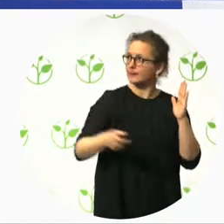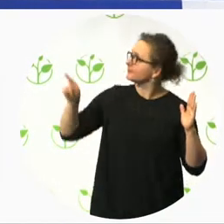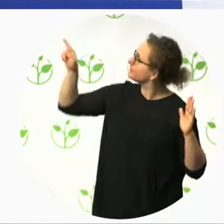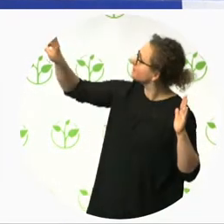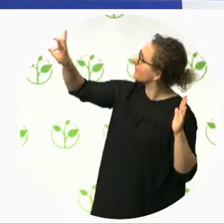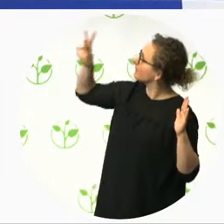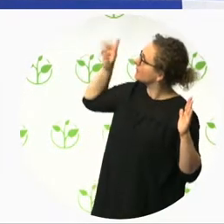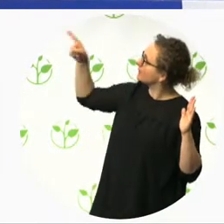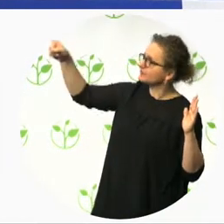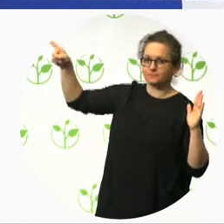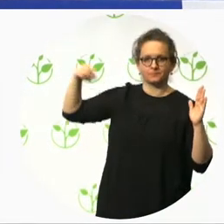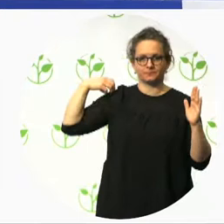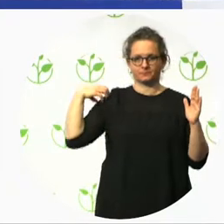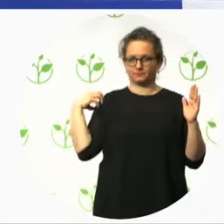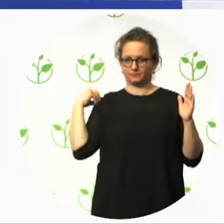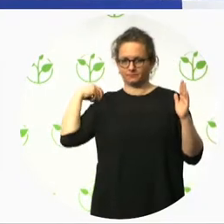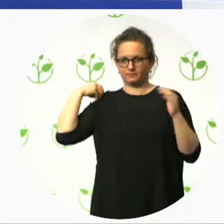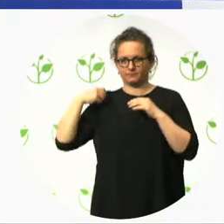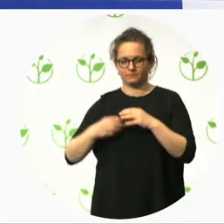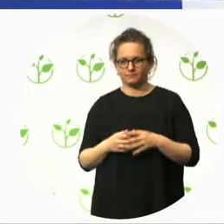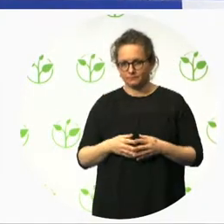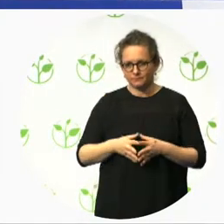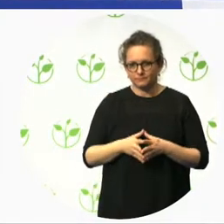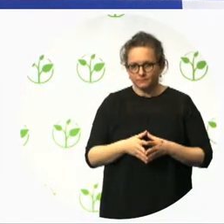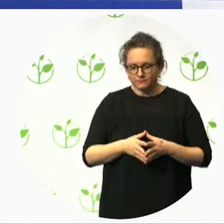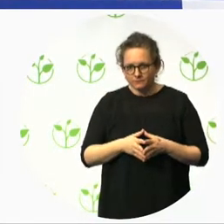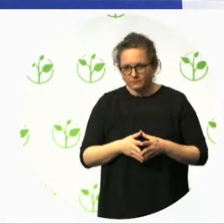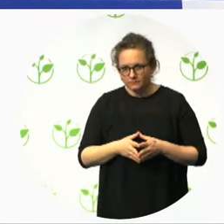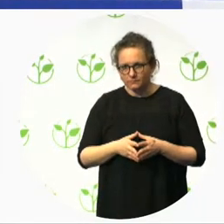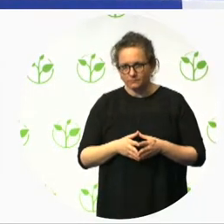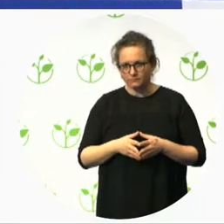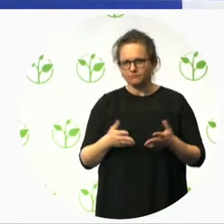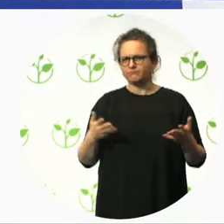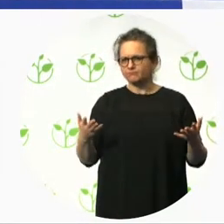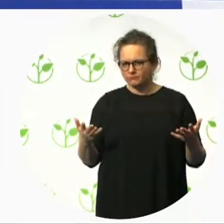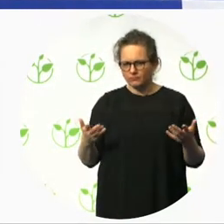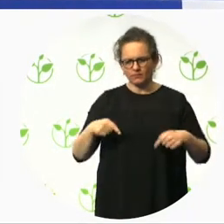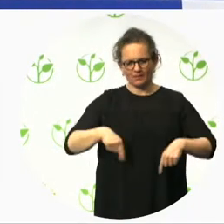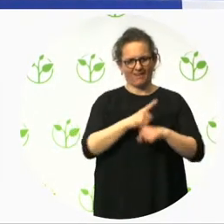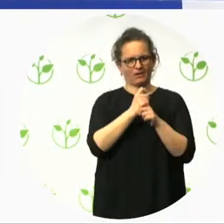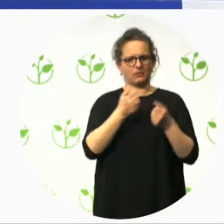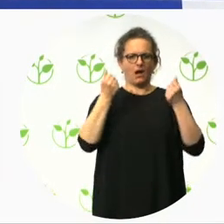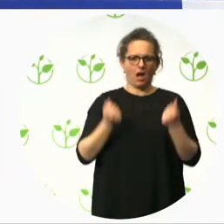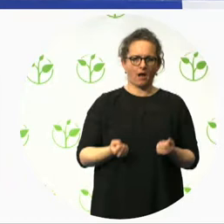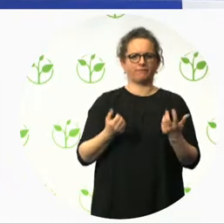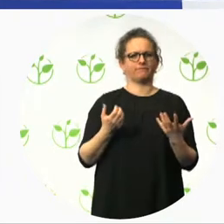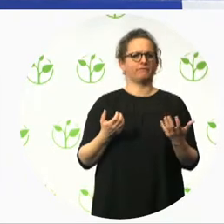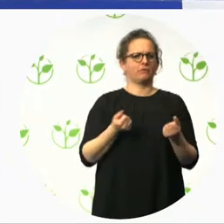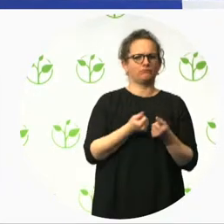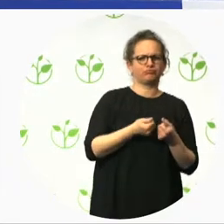has been unfamilar and sometimes even met with resistance.